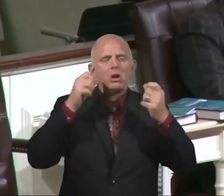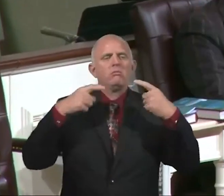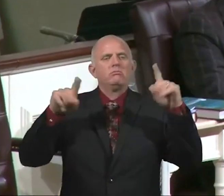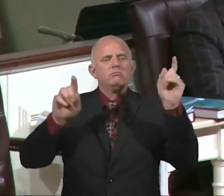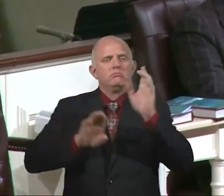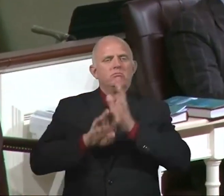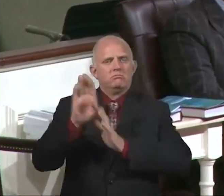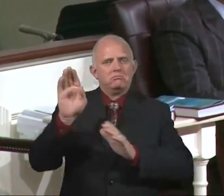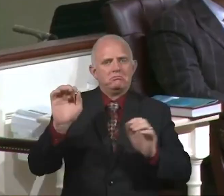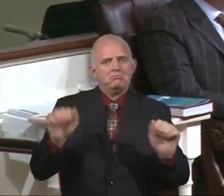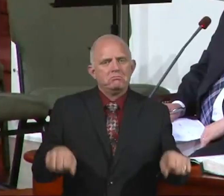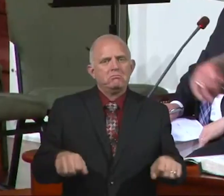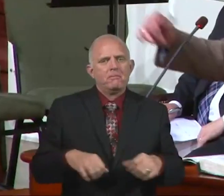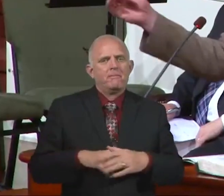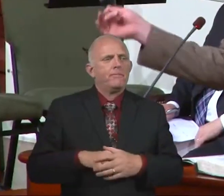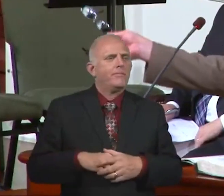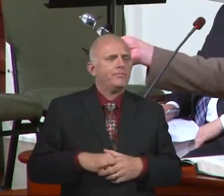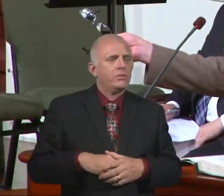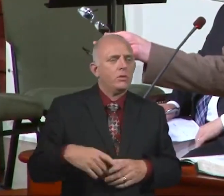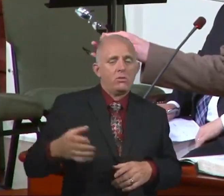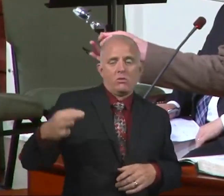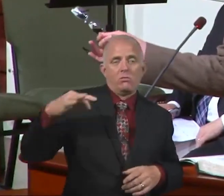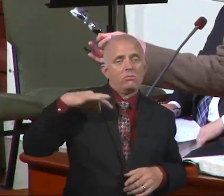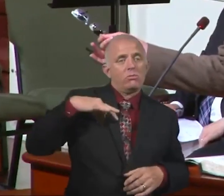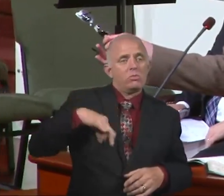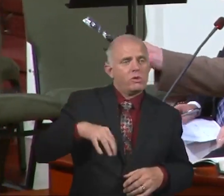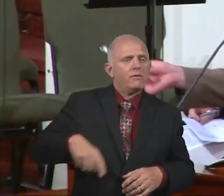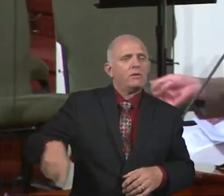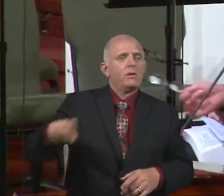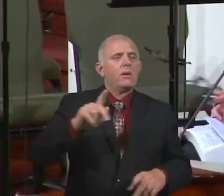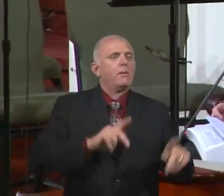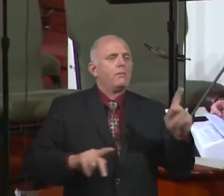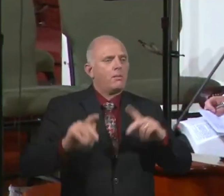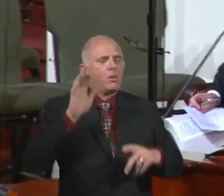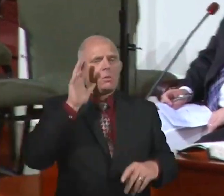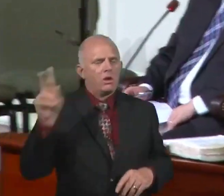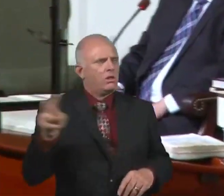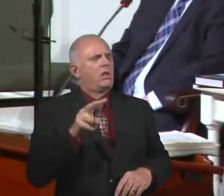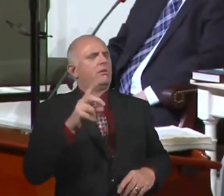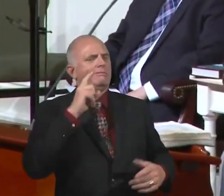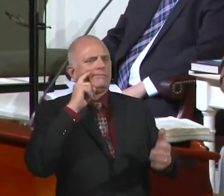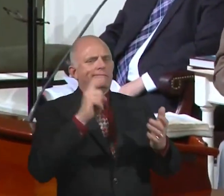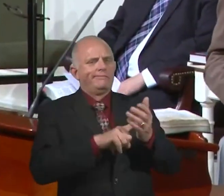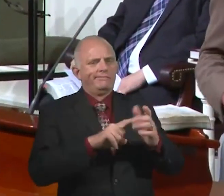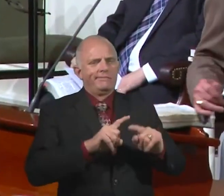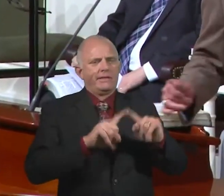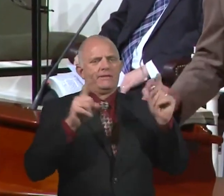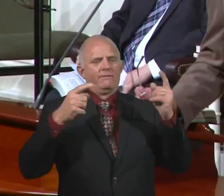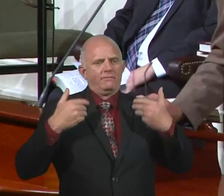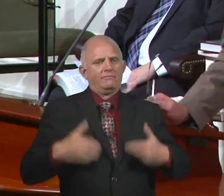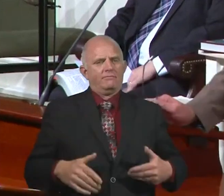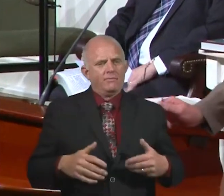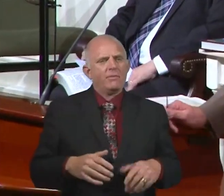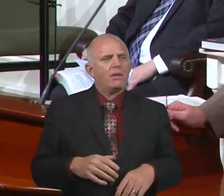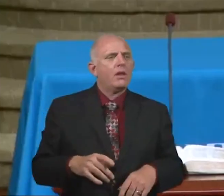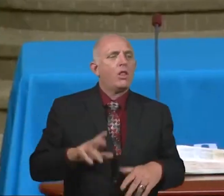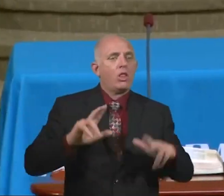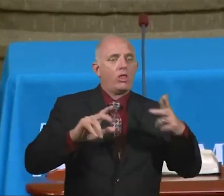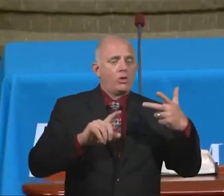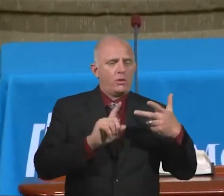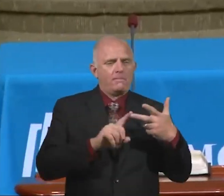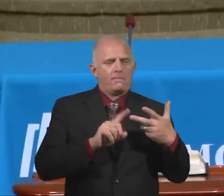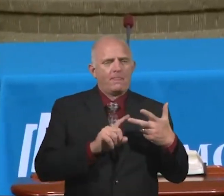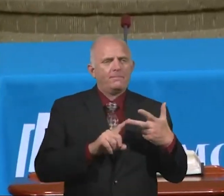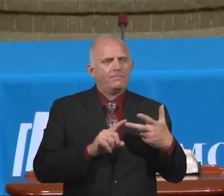And your profiting will appear to everyone. And then he tells them in chapter three, he said, the third reason God gave you the